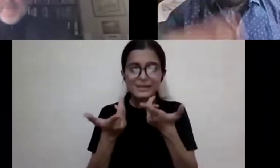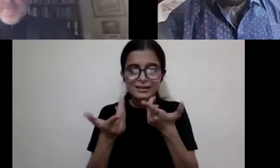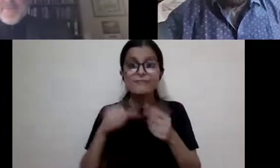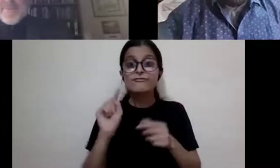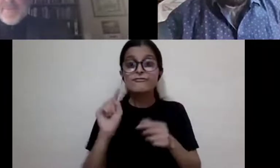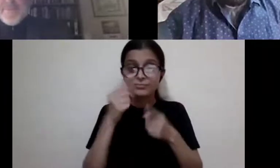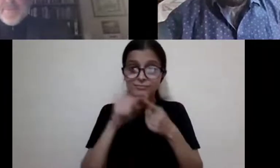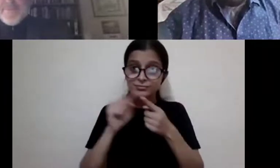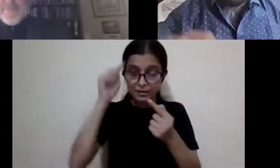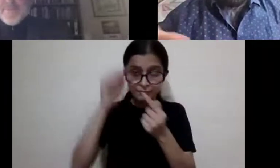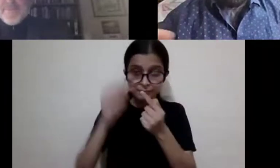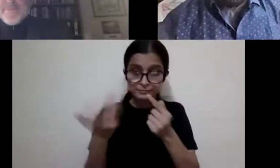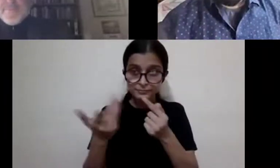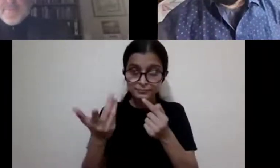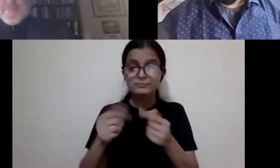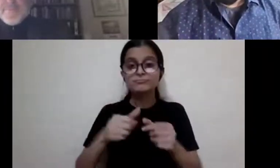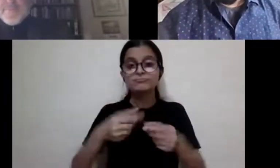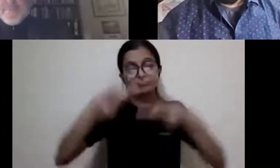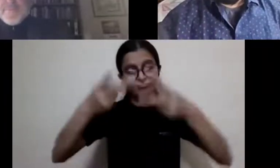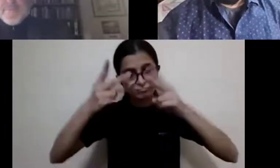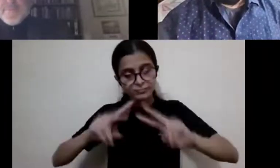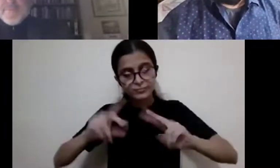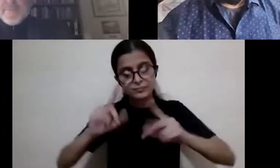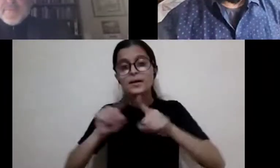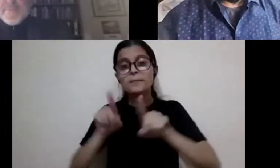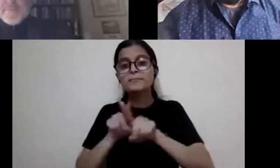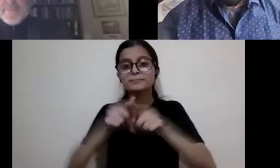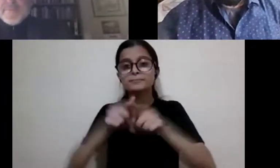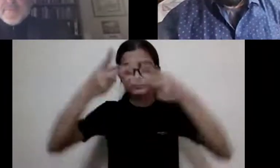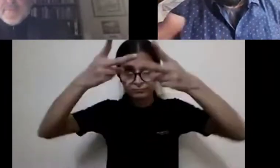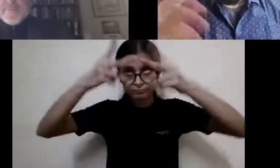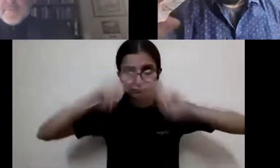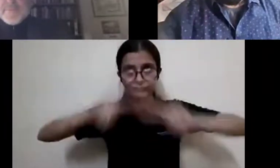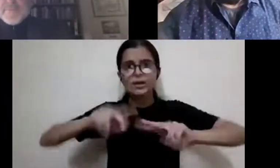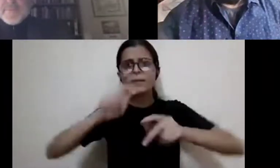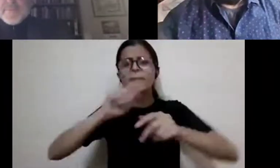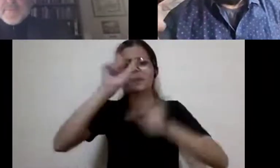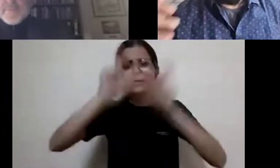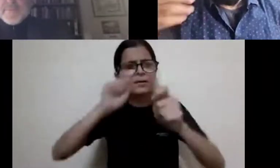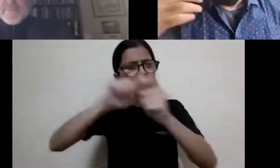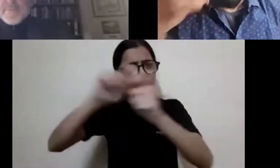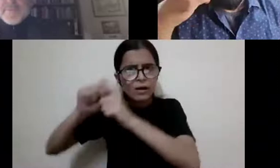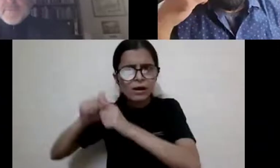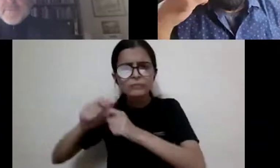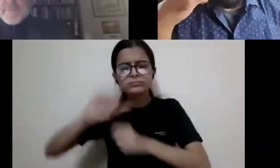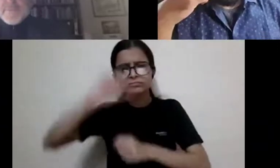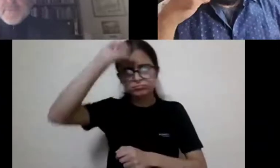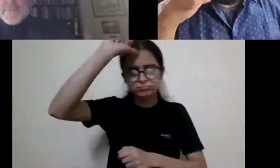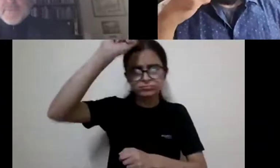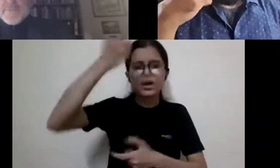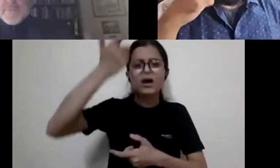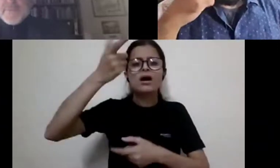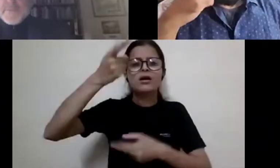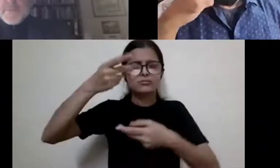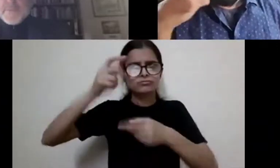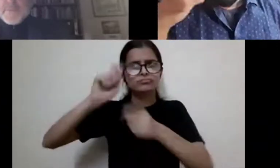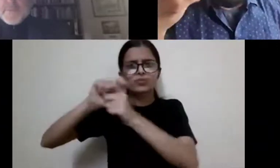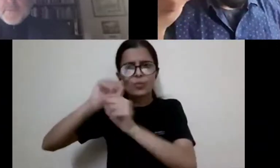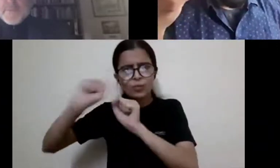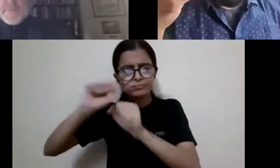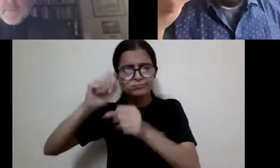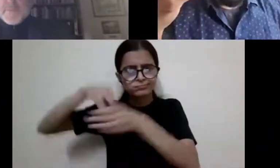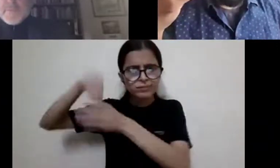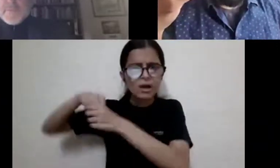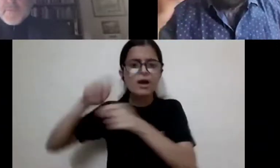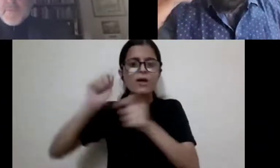actually get down to it. And while translation is something that people work with, especially in the English literary fields, is something that